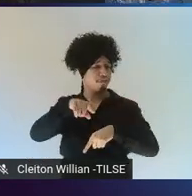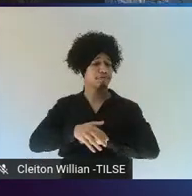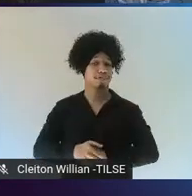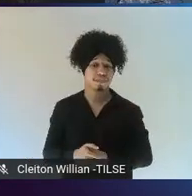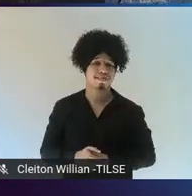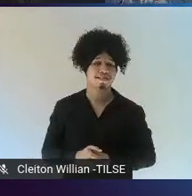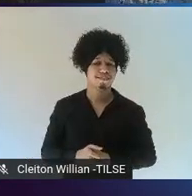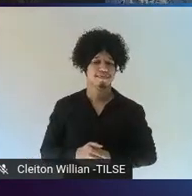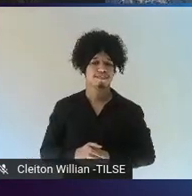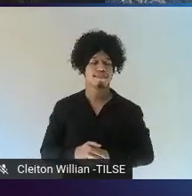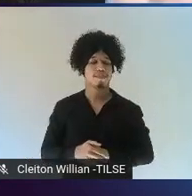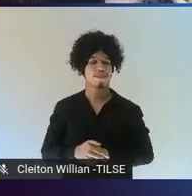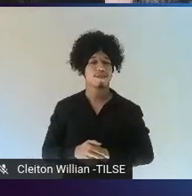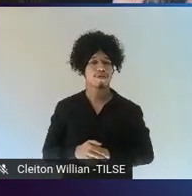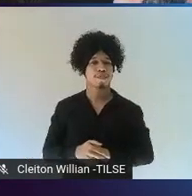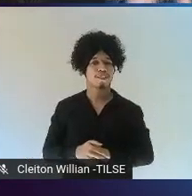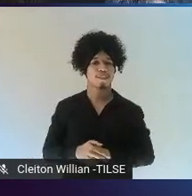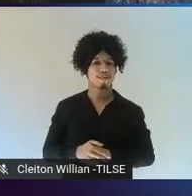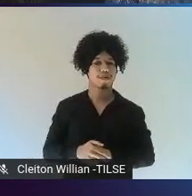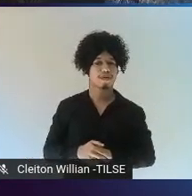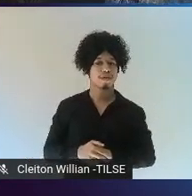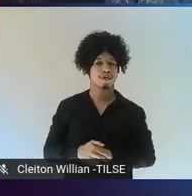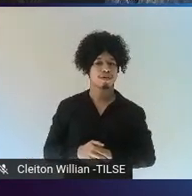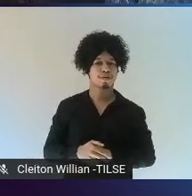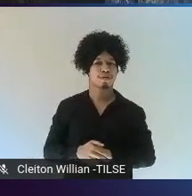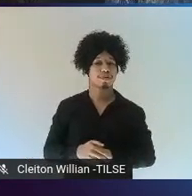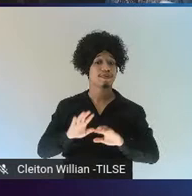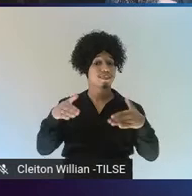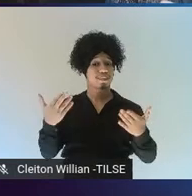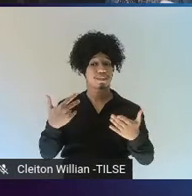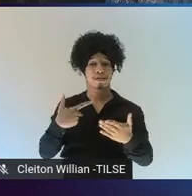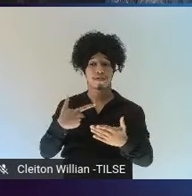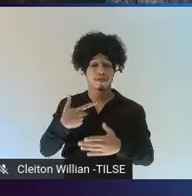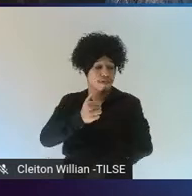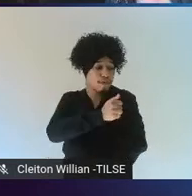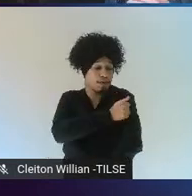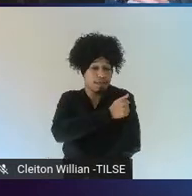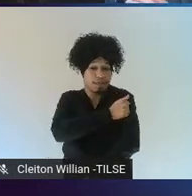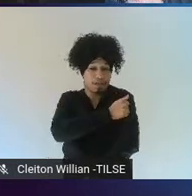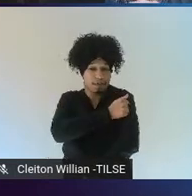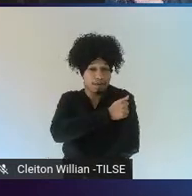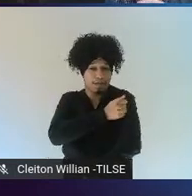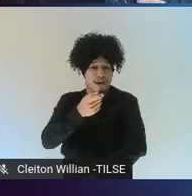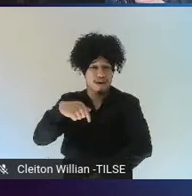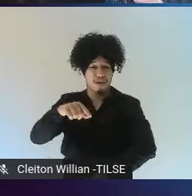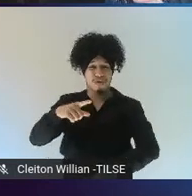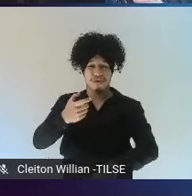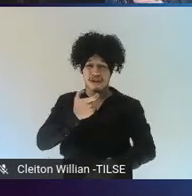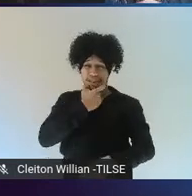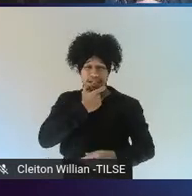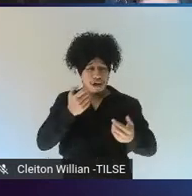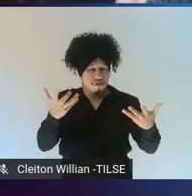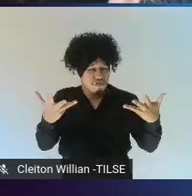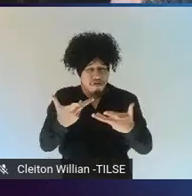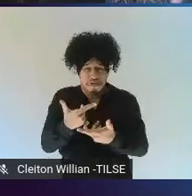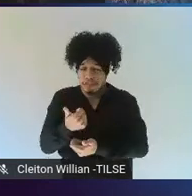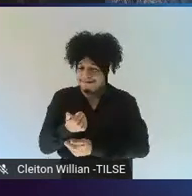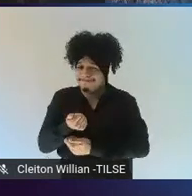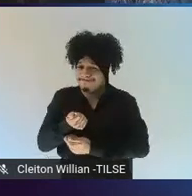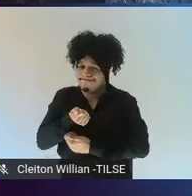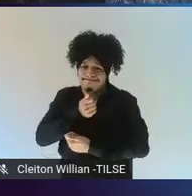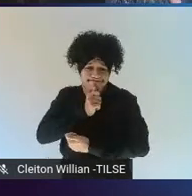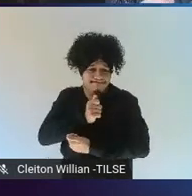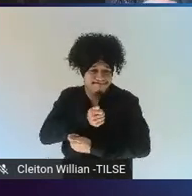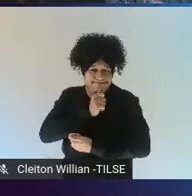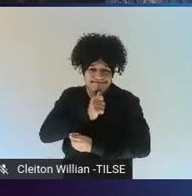And because the students were limited in English proficiency and the